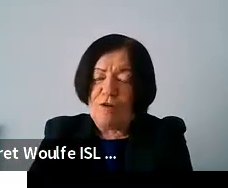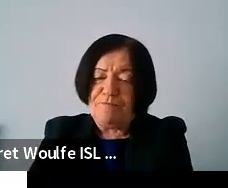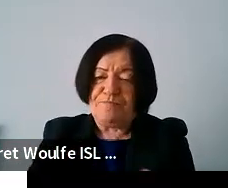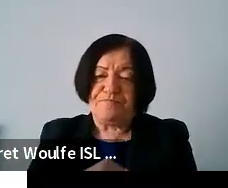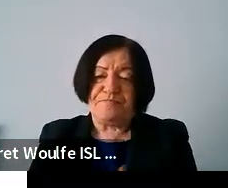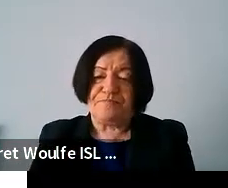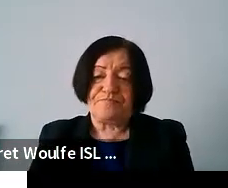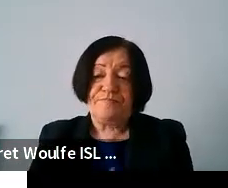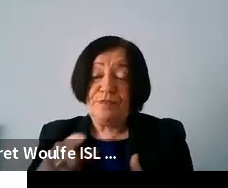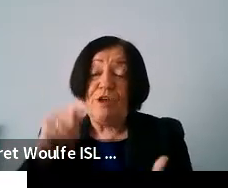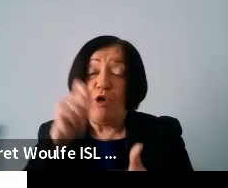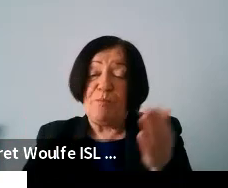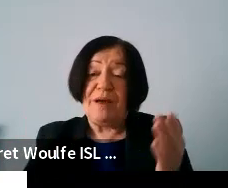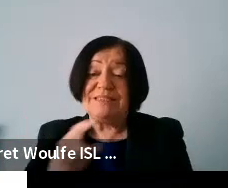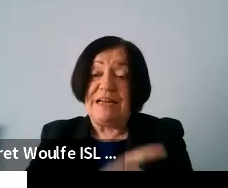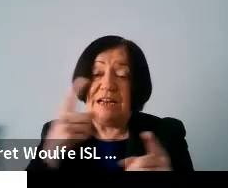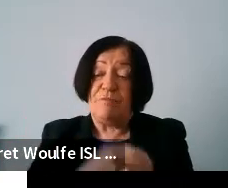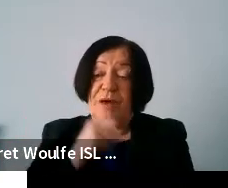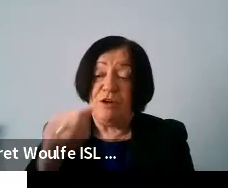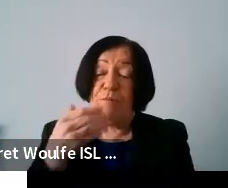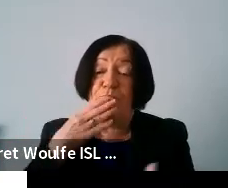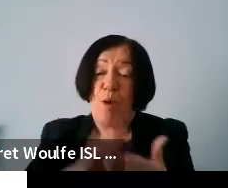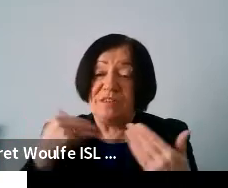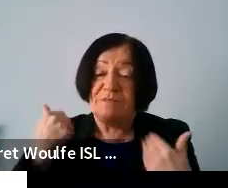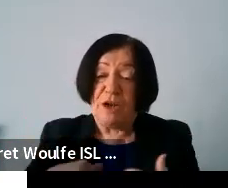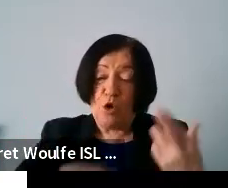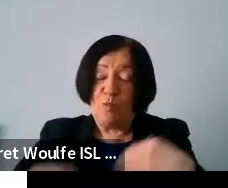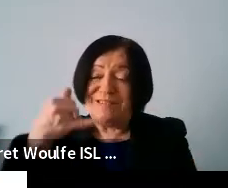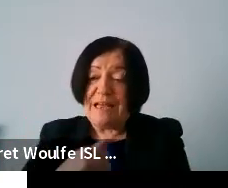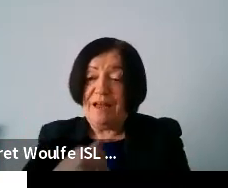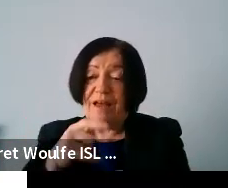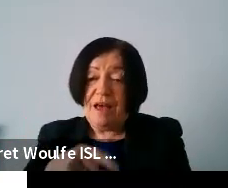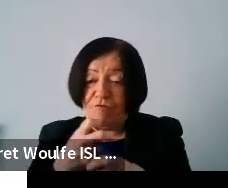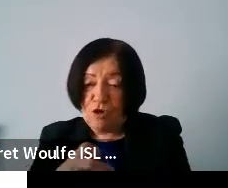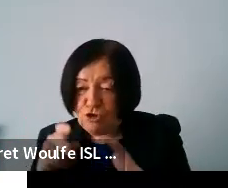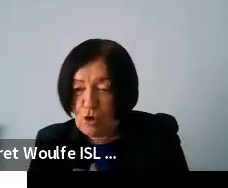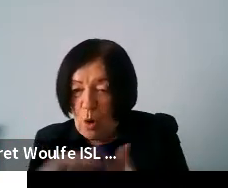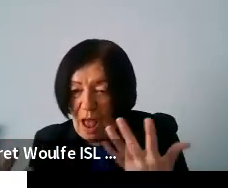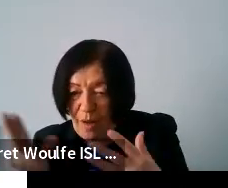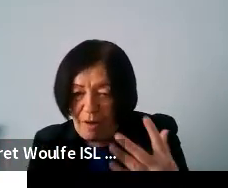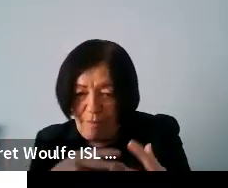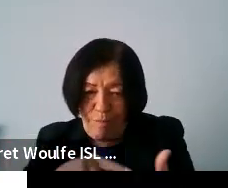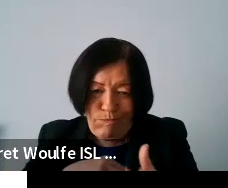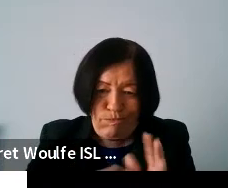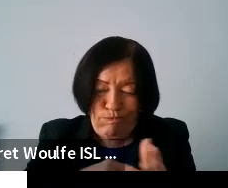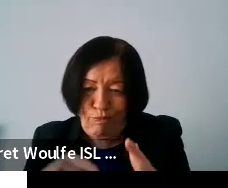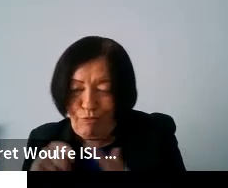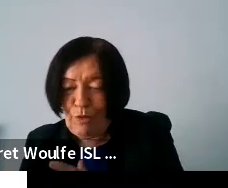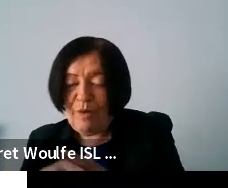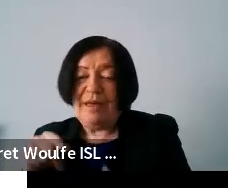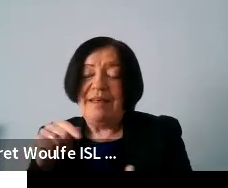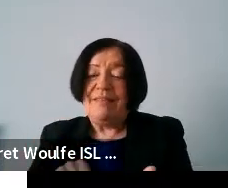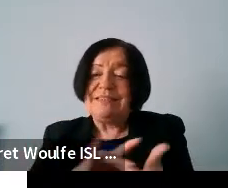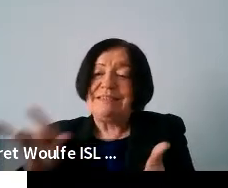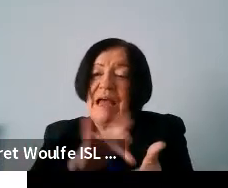um if you buy it it's delivered by your local postman who comes in and runs through how you can work this tablet so kind of really